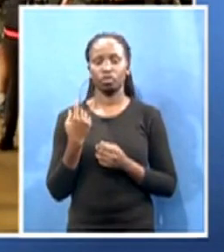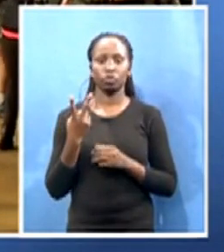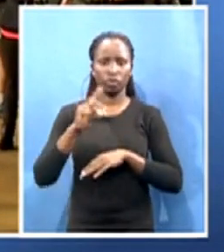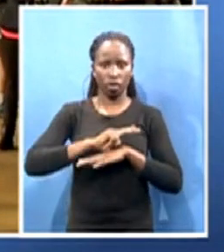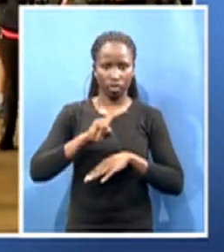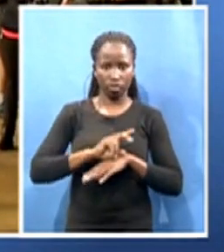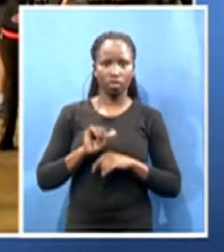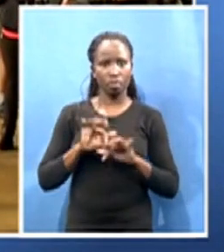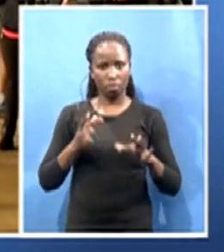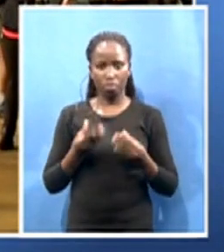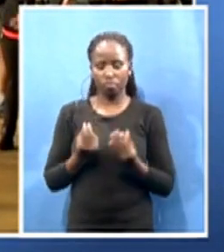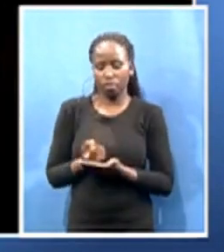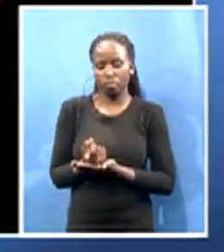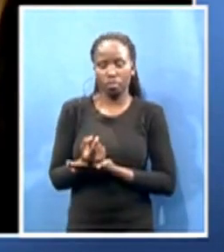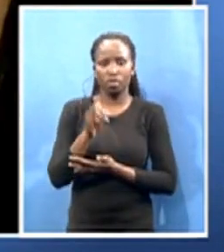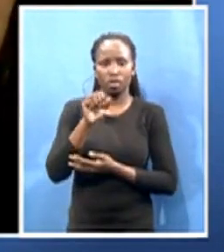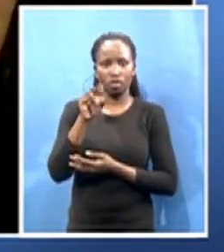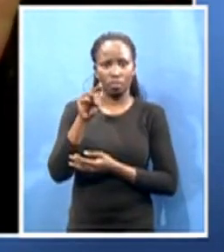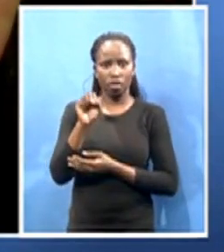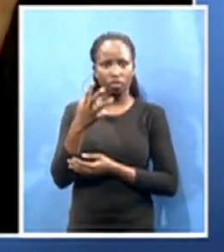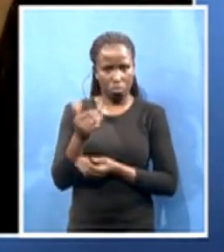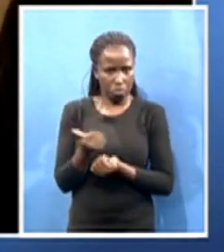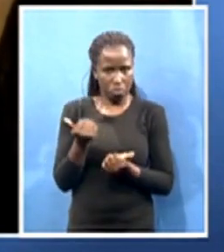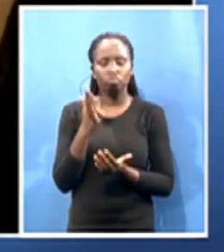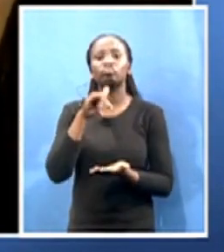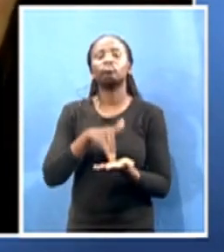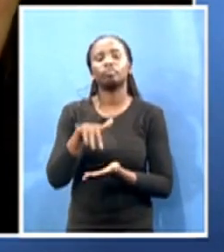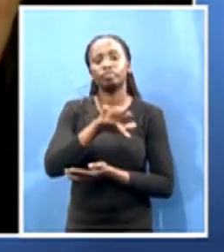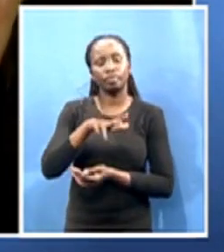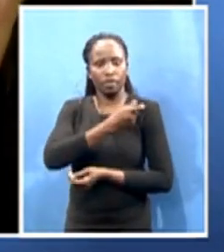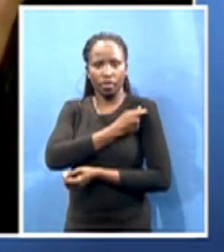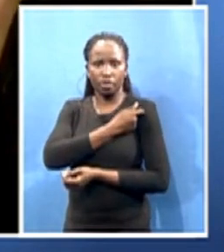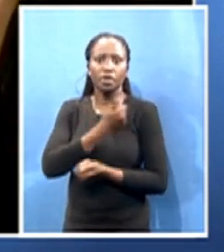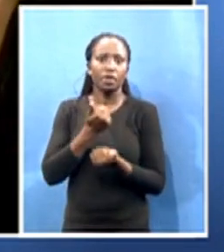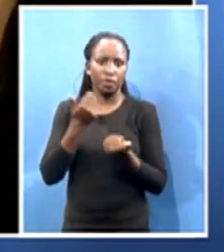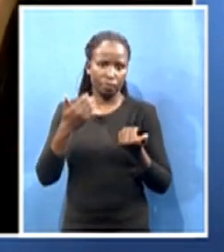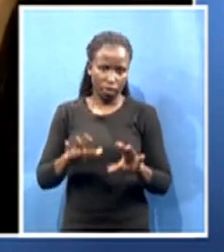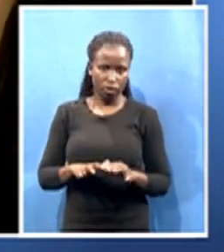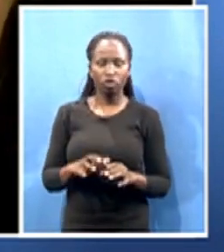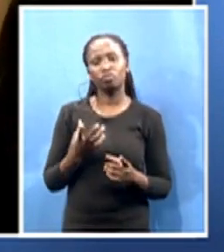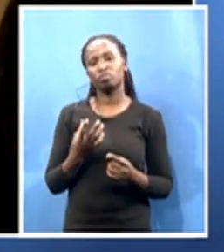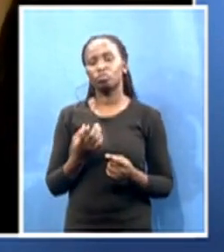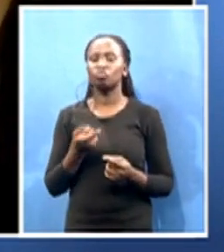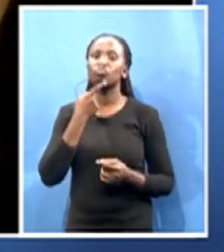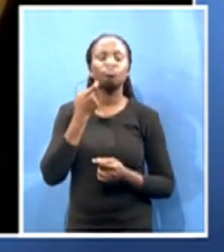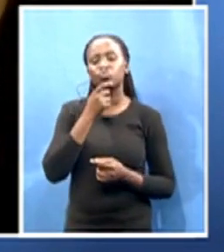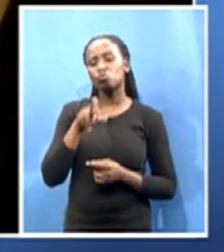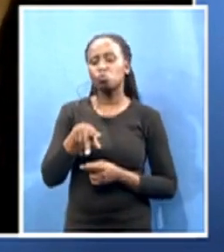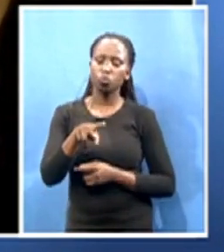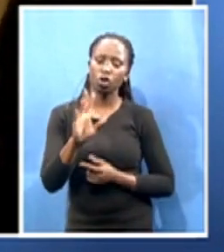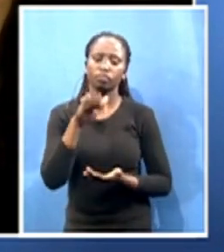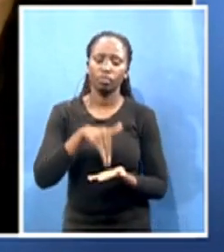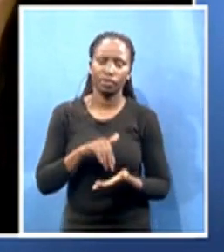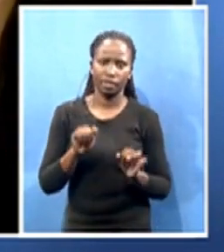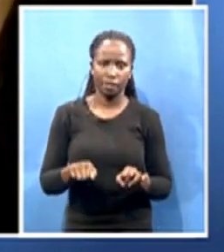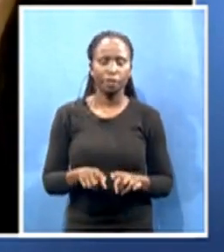at their vaccination centers within hours. So we need to be making it easy for people